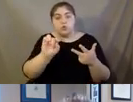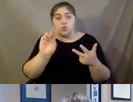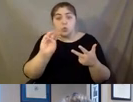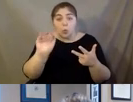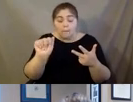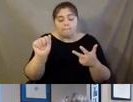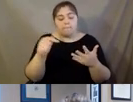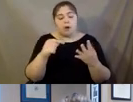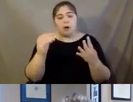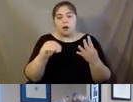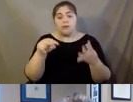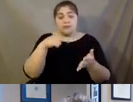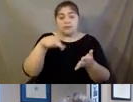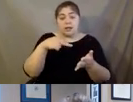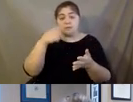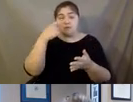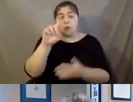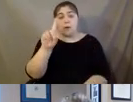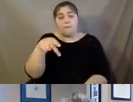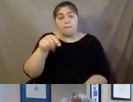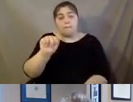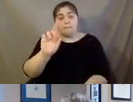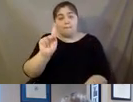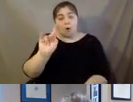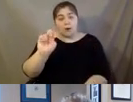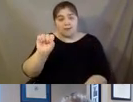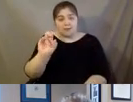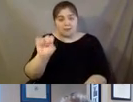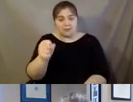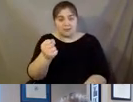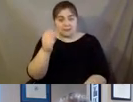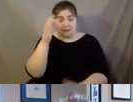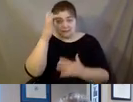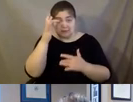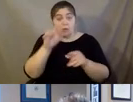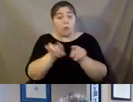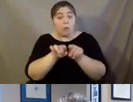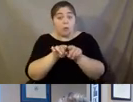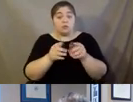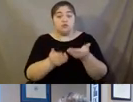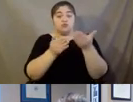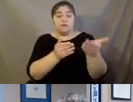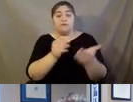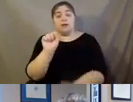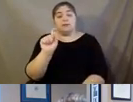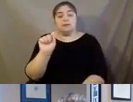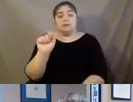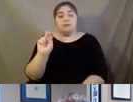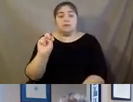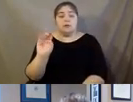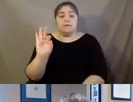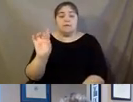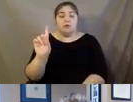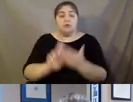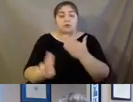Parkinson's disease. But we also provide the Stanford University evidence-based health programs